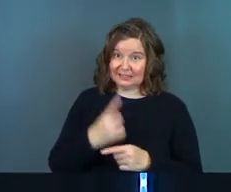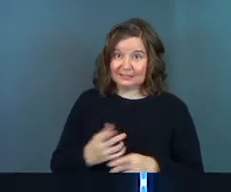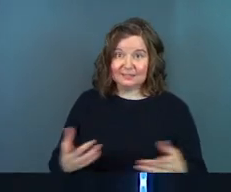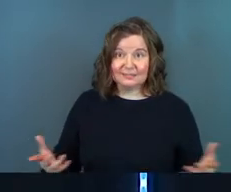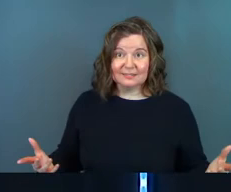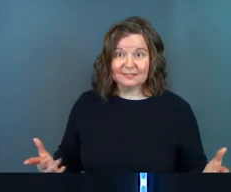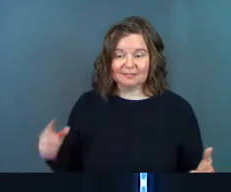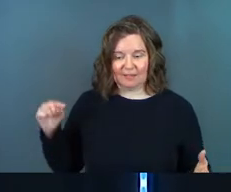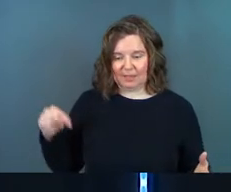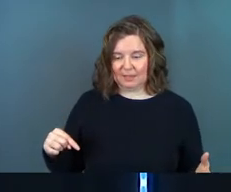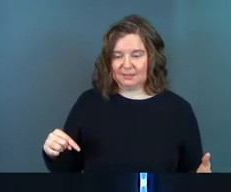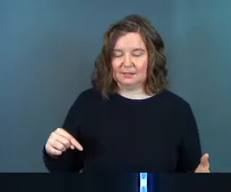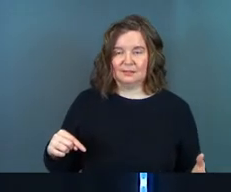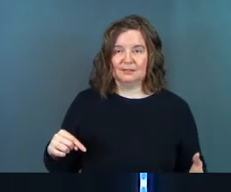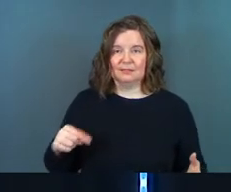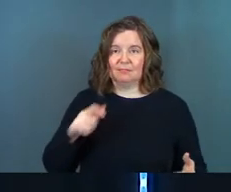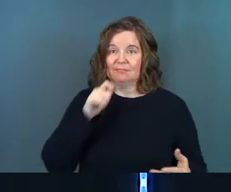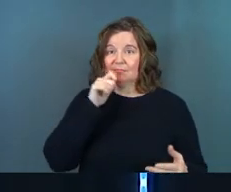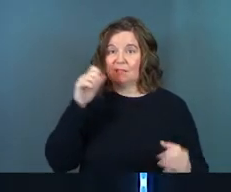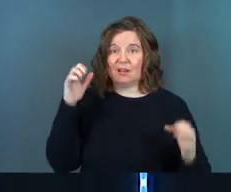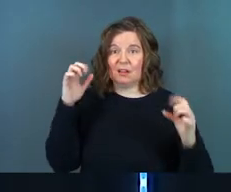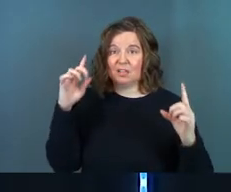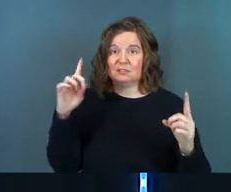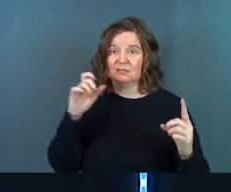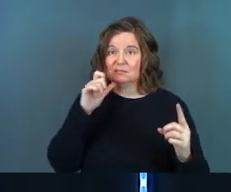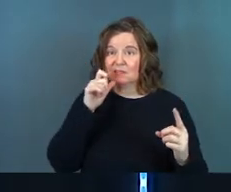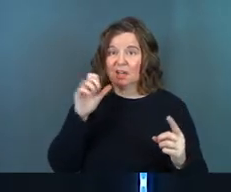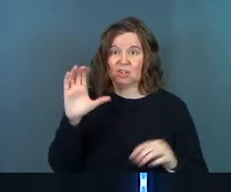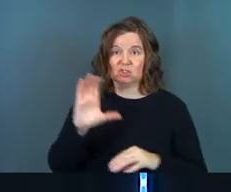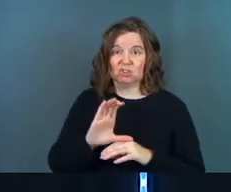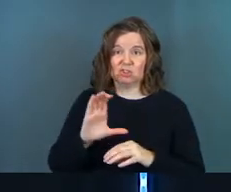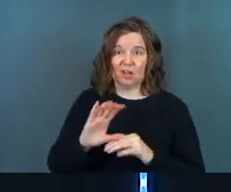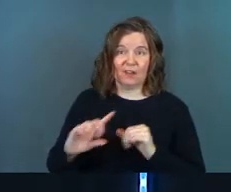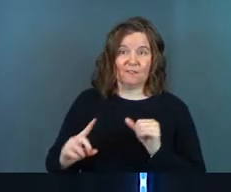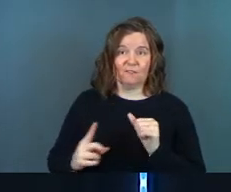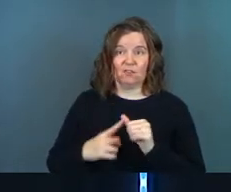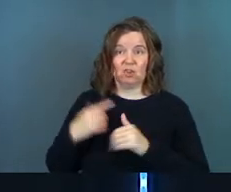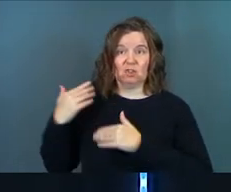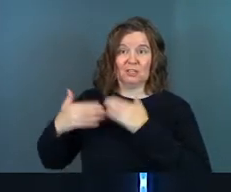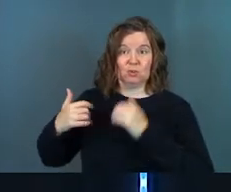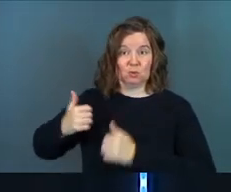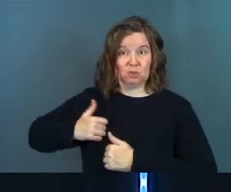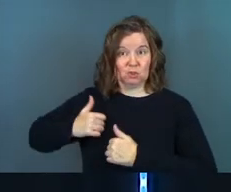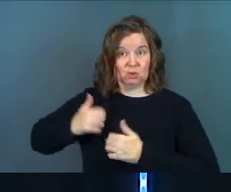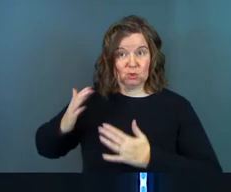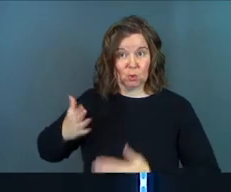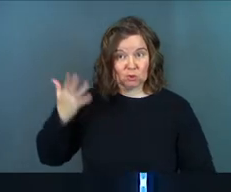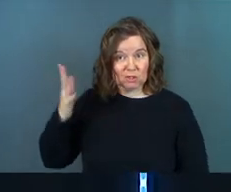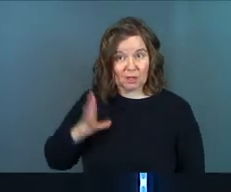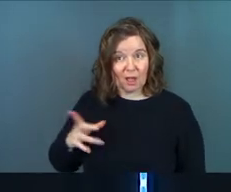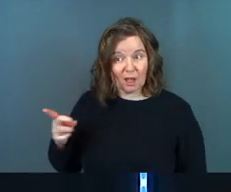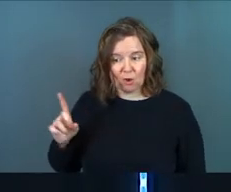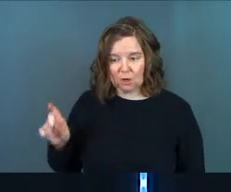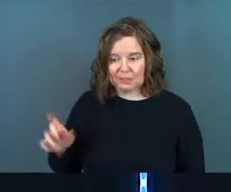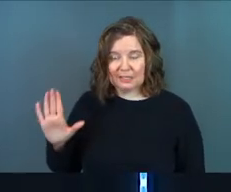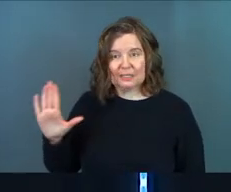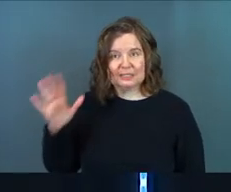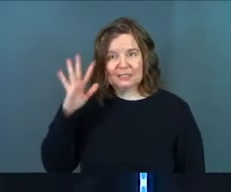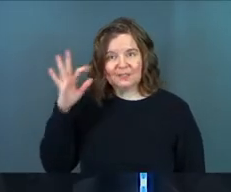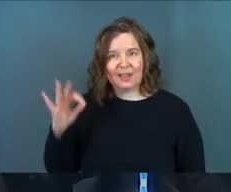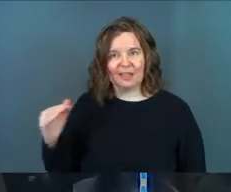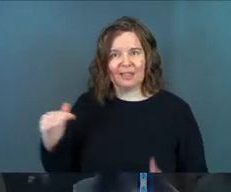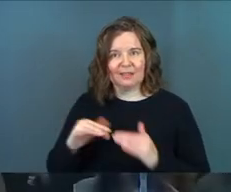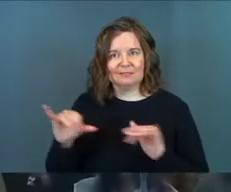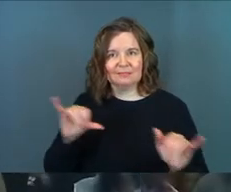it? This uneducated, unchurched, first century soldier guy. All you need is his